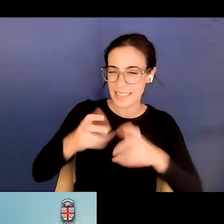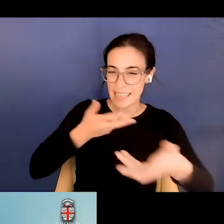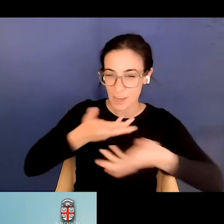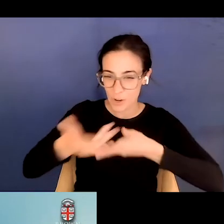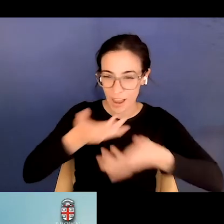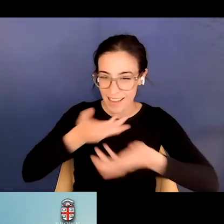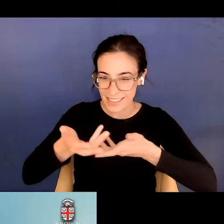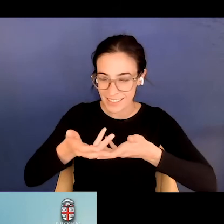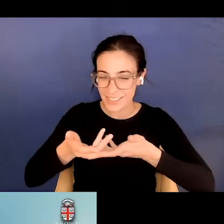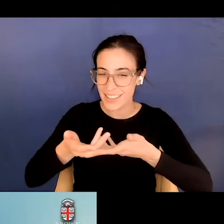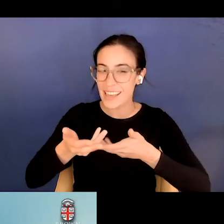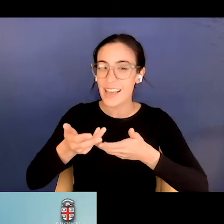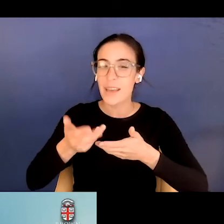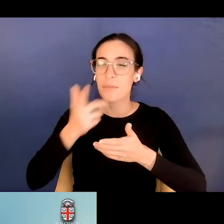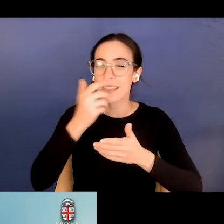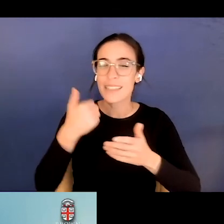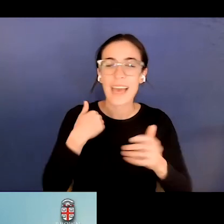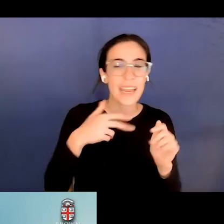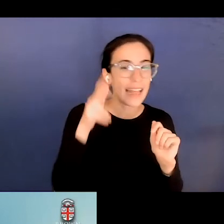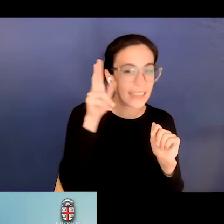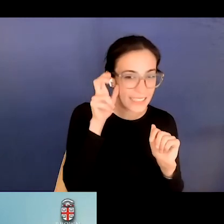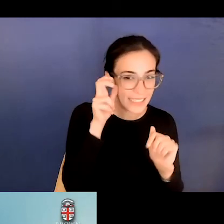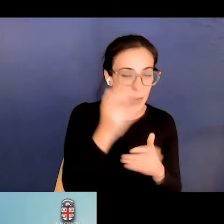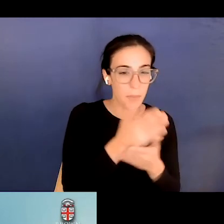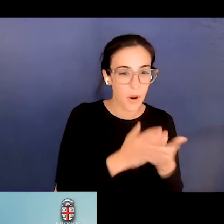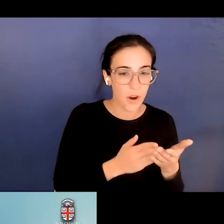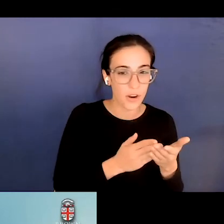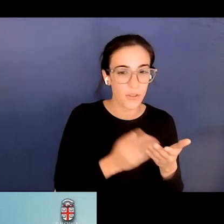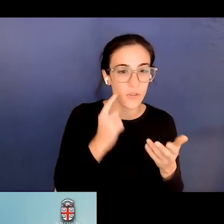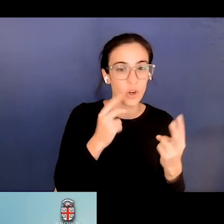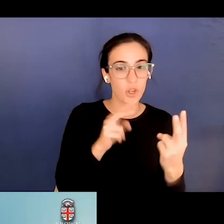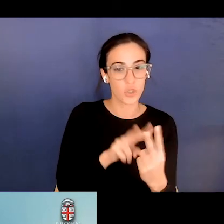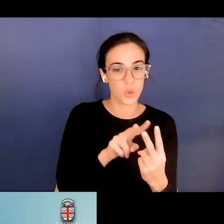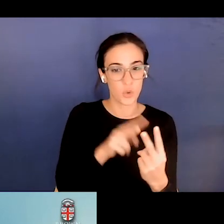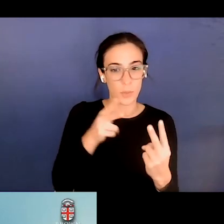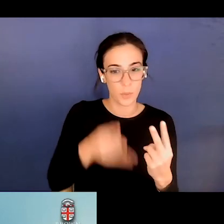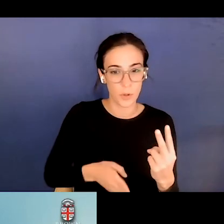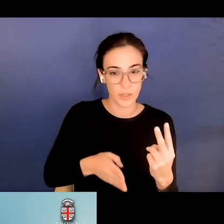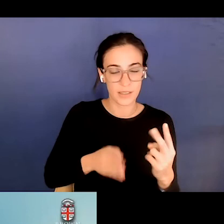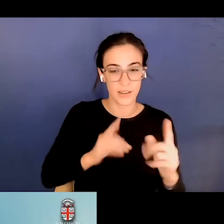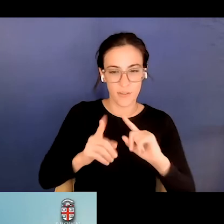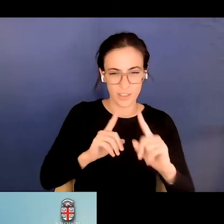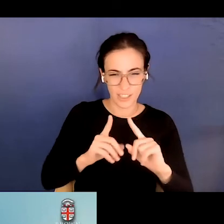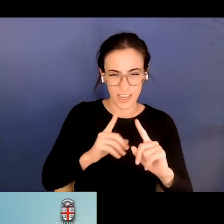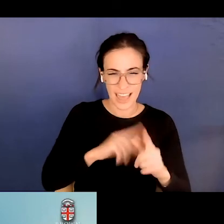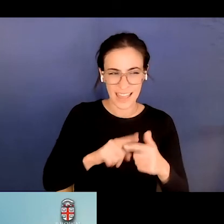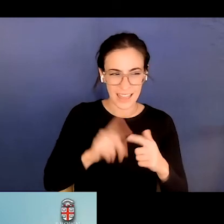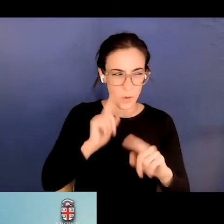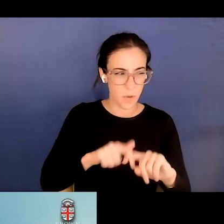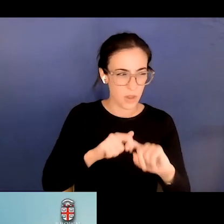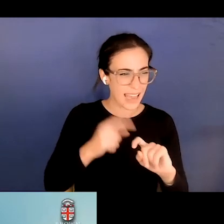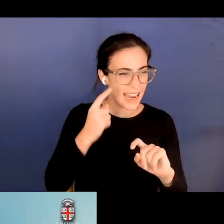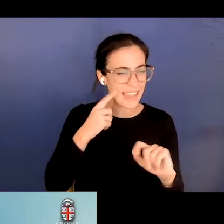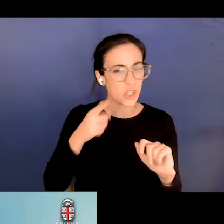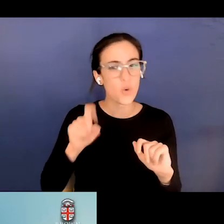they had a listening component of a two person conversation and then they stopped it. And then you had to, I think, write or speak what